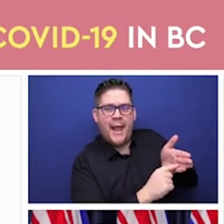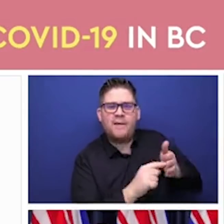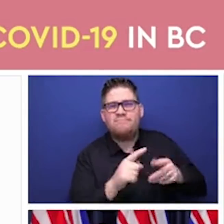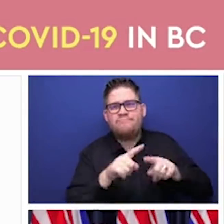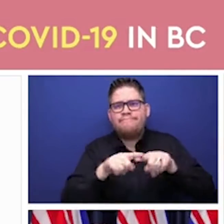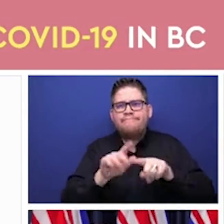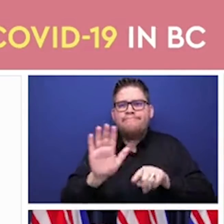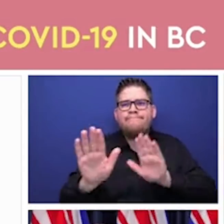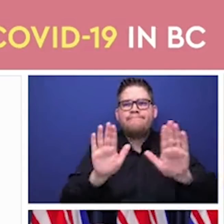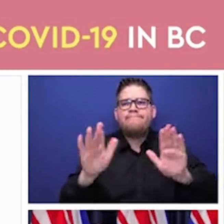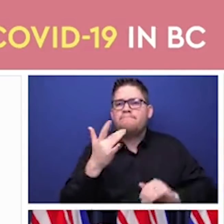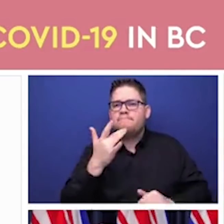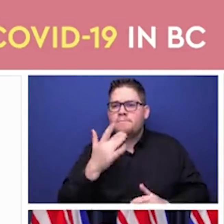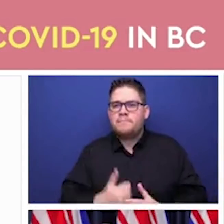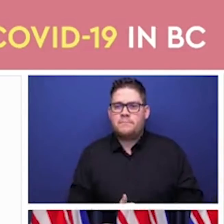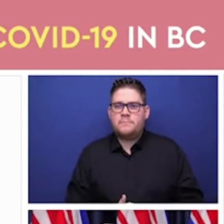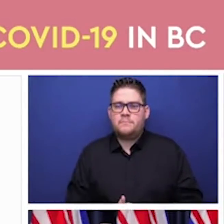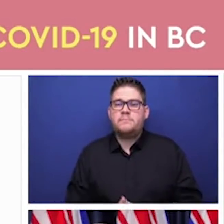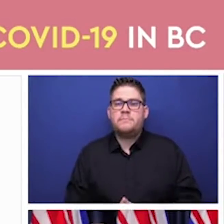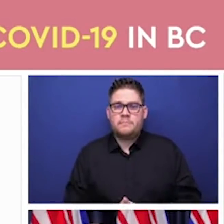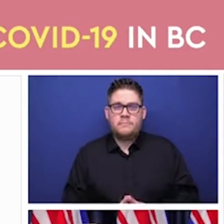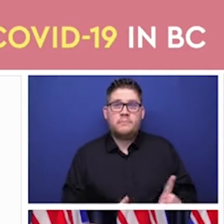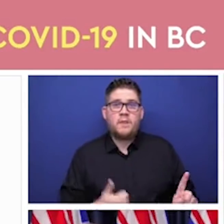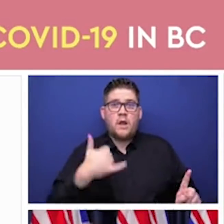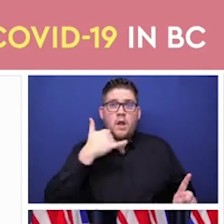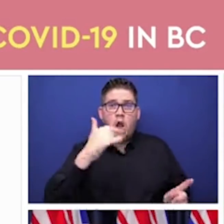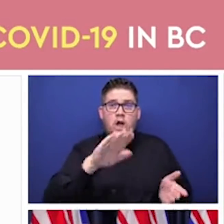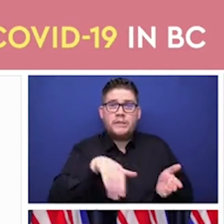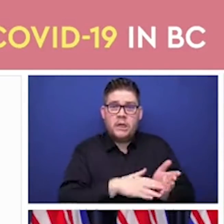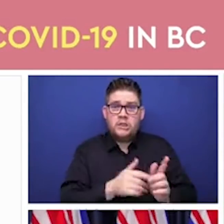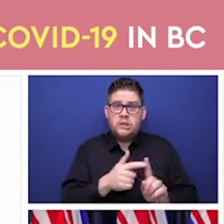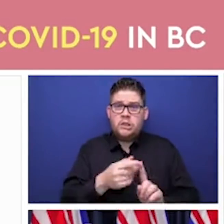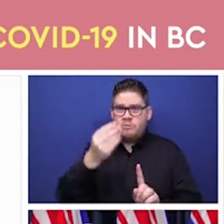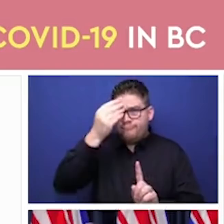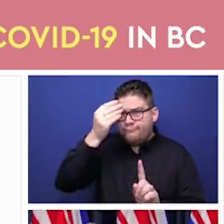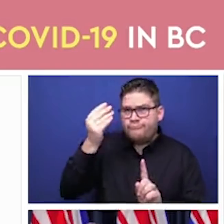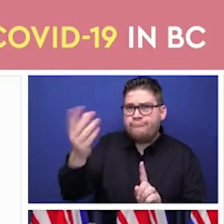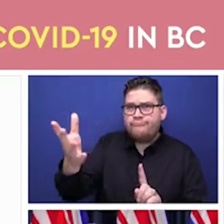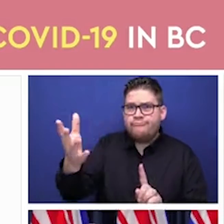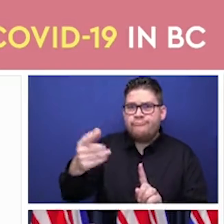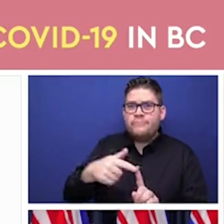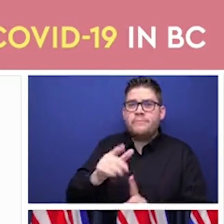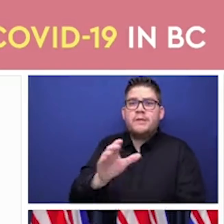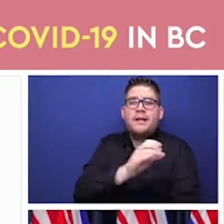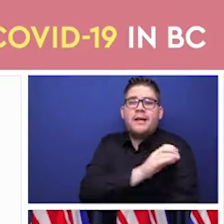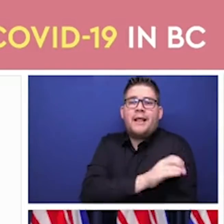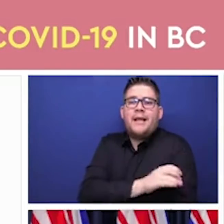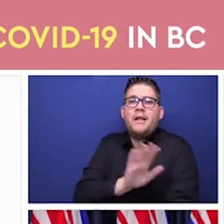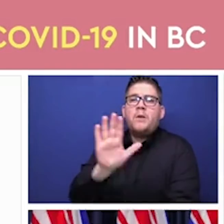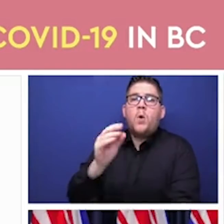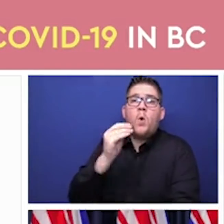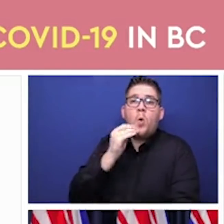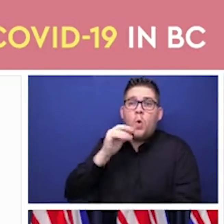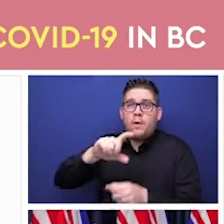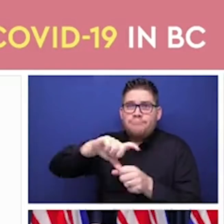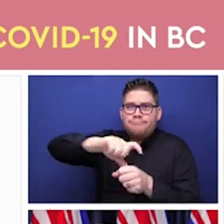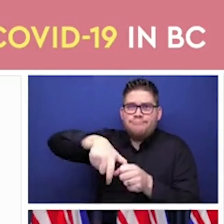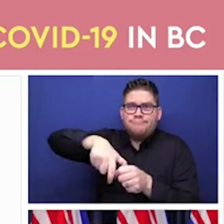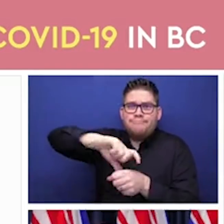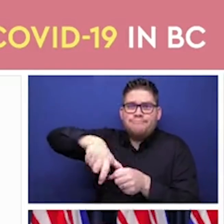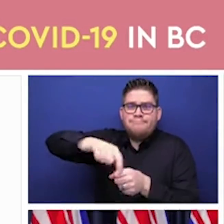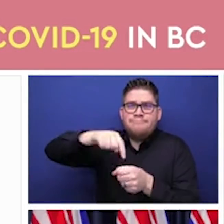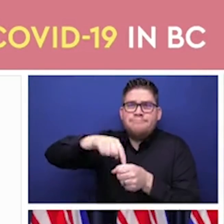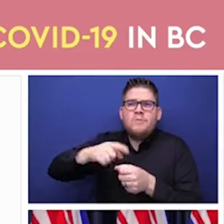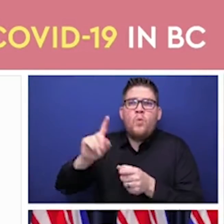And they will get their appointment confirmed, both on the telephone, and then by email or text. So let's